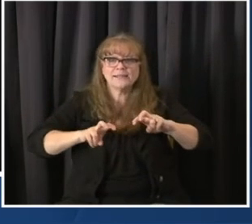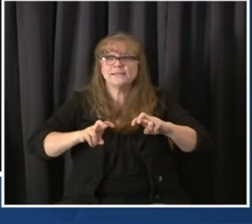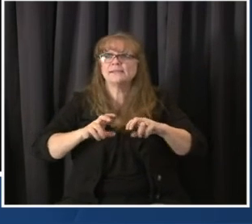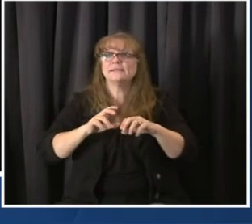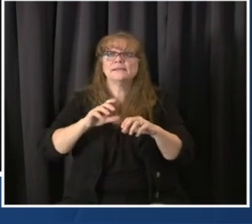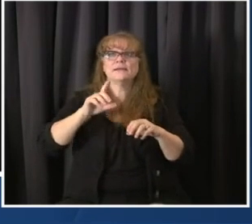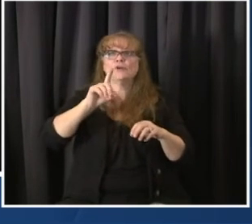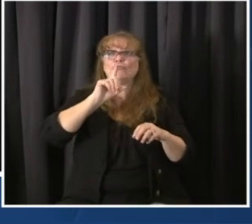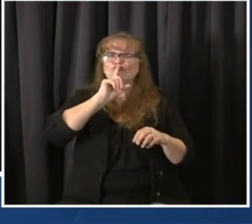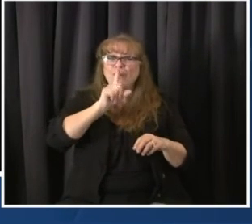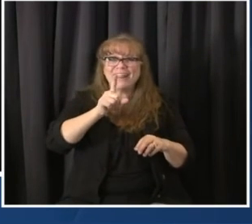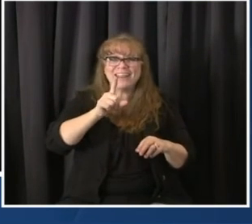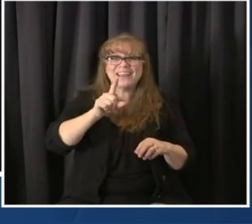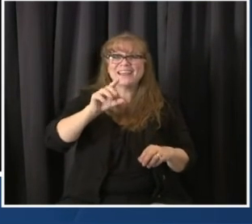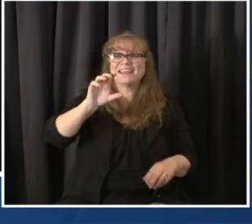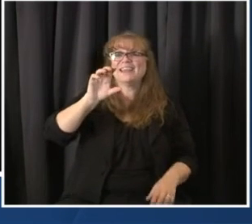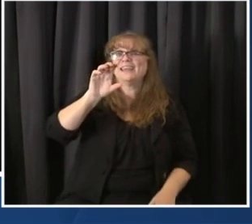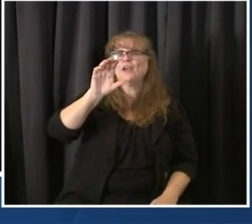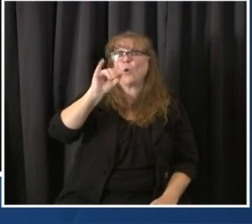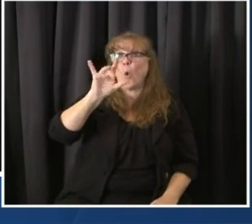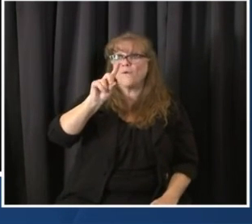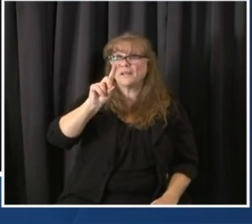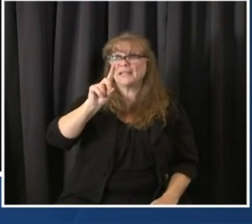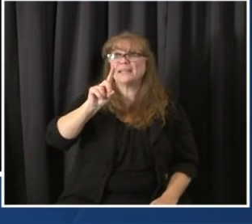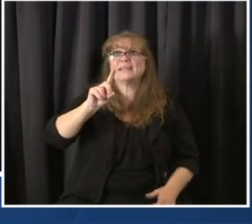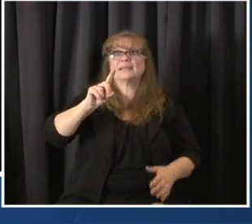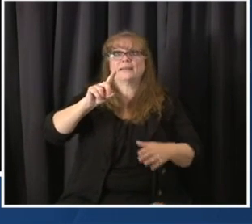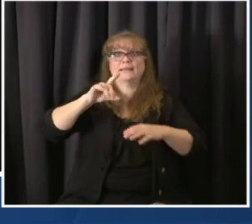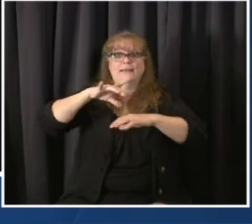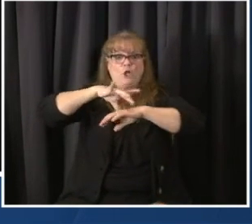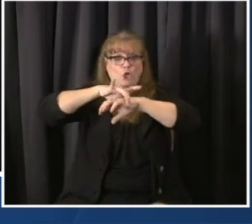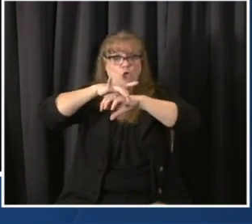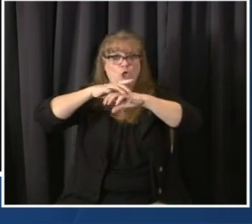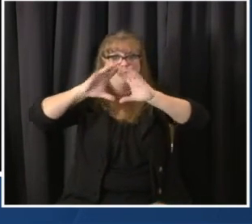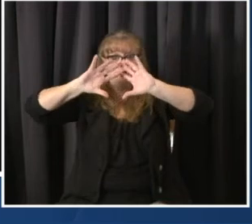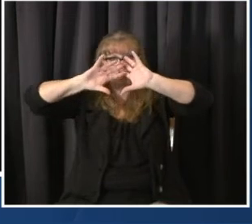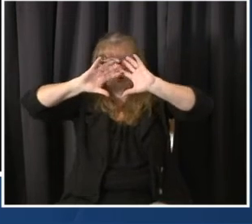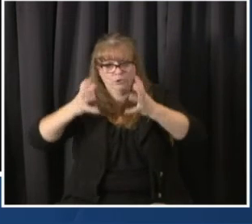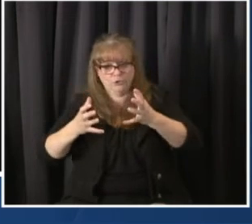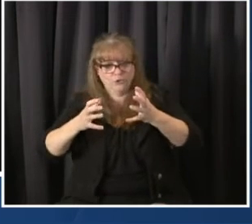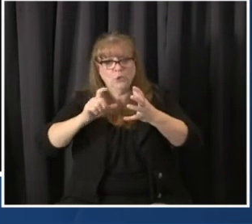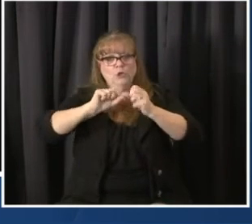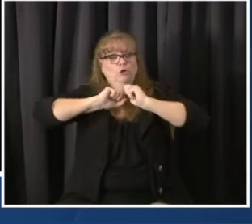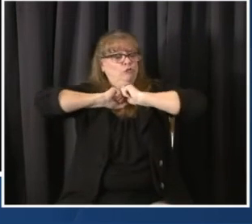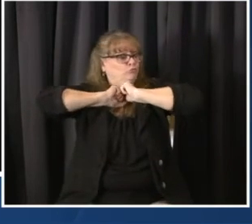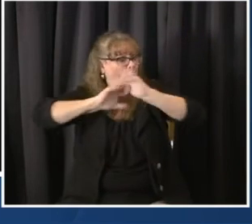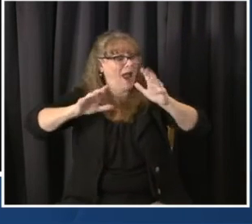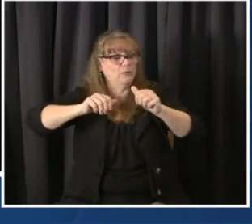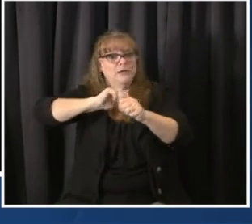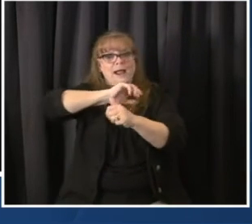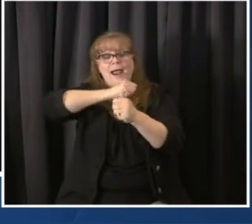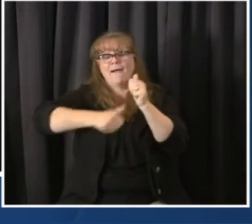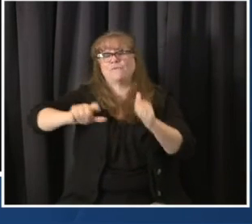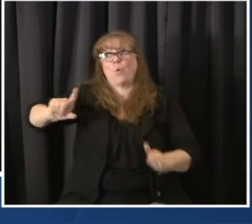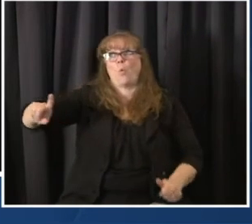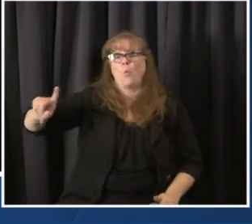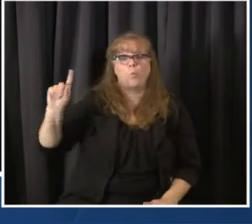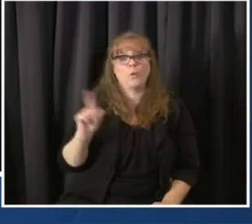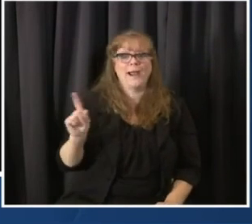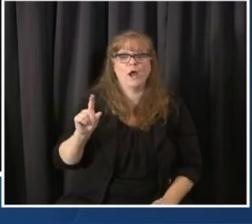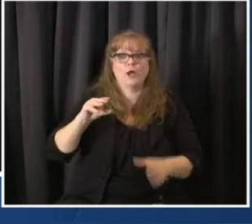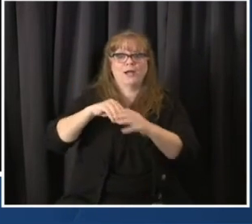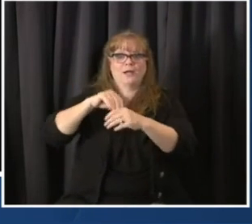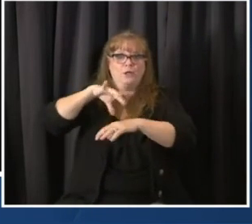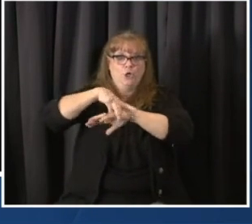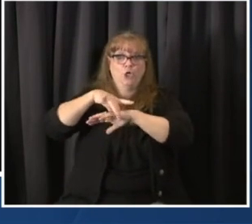global pandemic, why it's so critical to wear a mask, why it's so critical not to socialize with people outside of your home and reduce